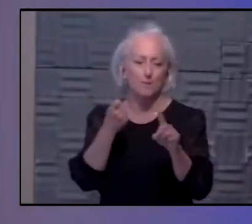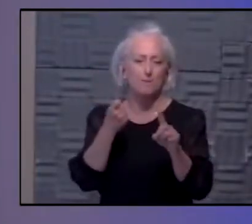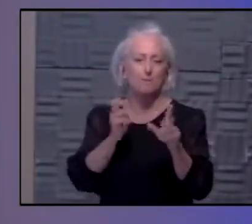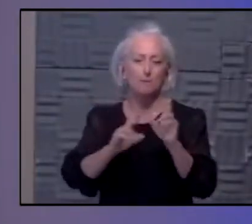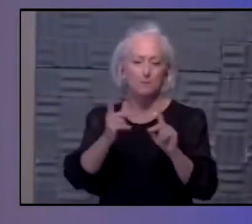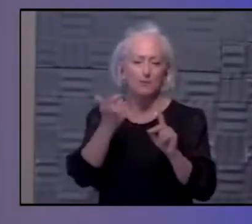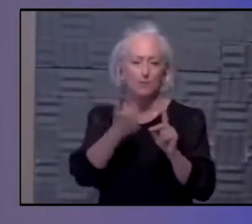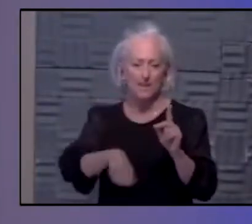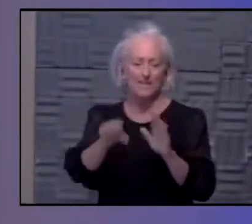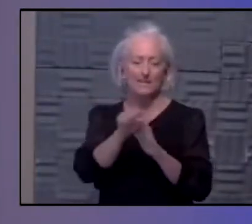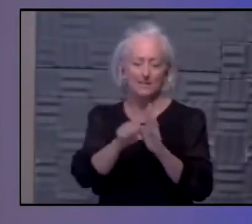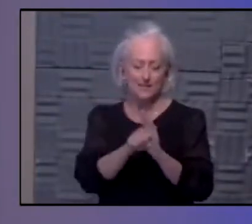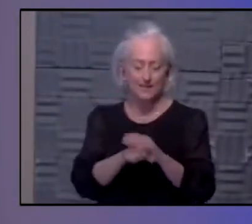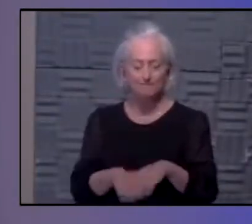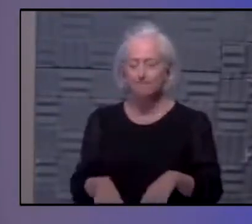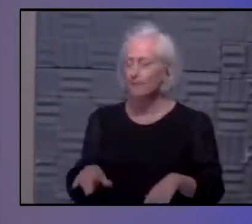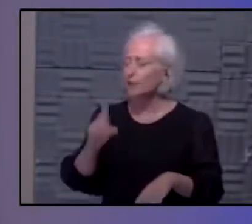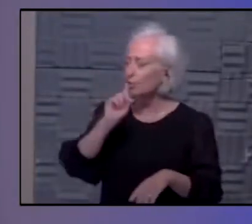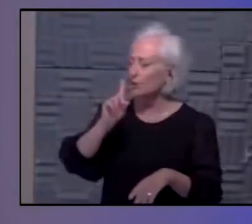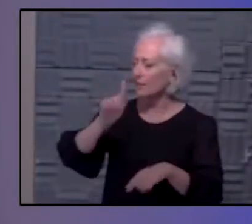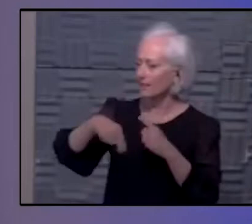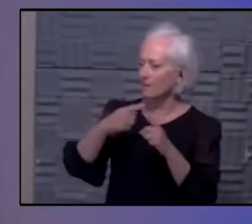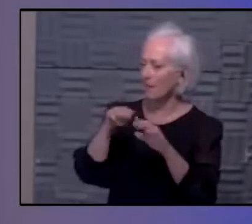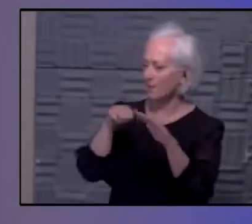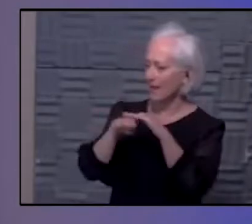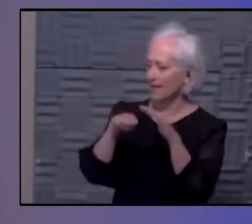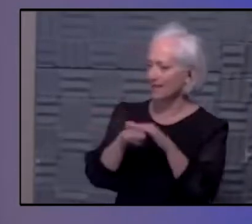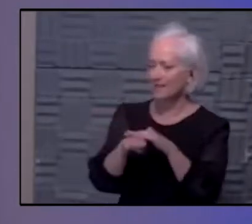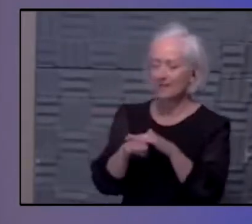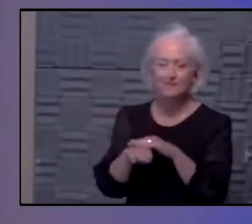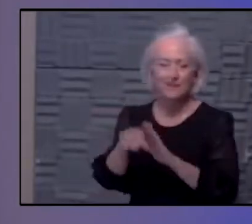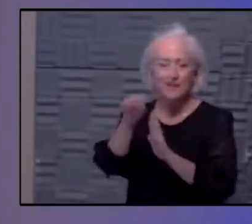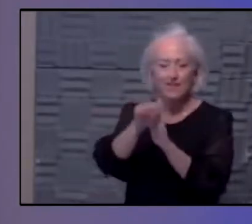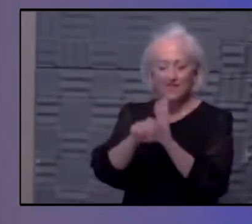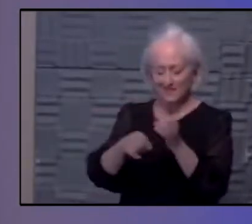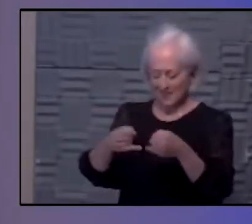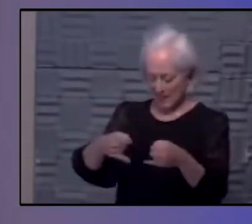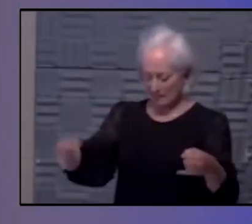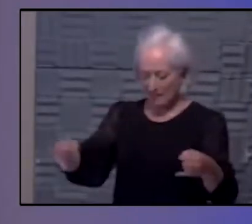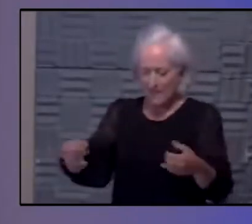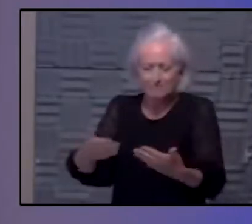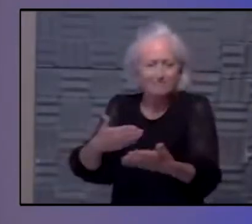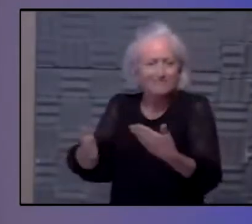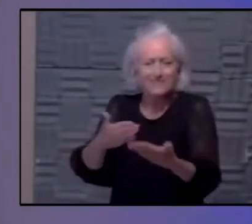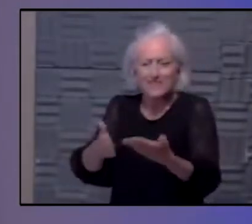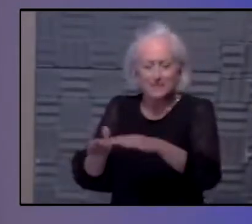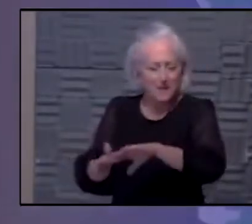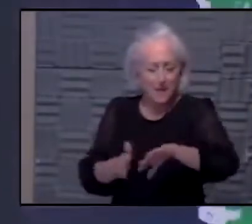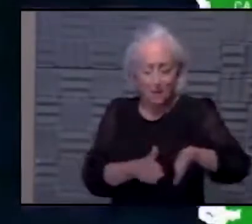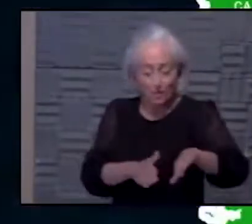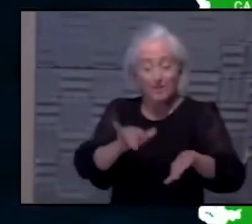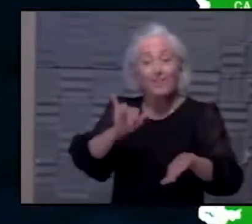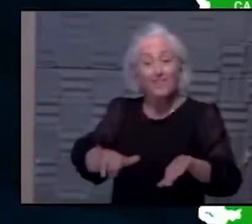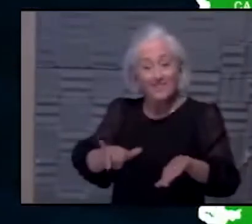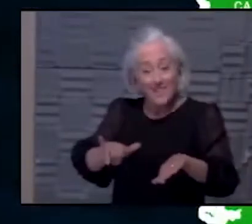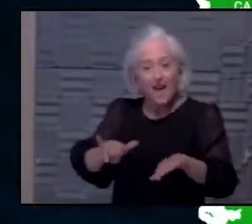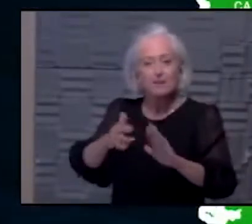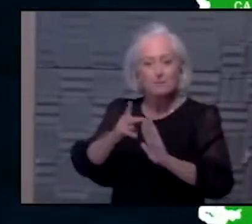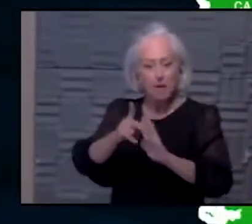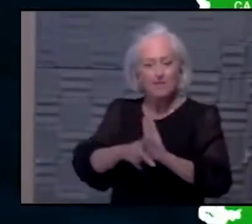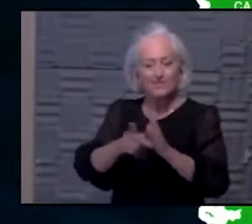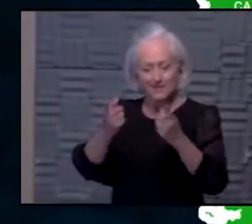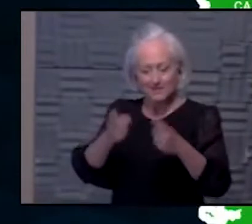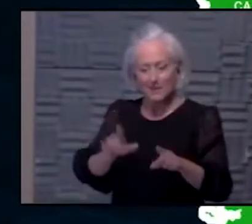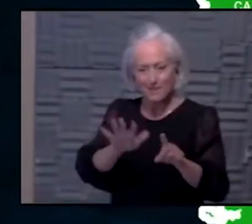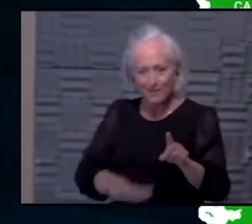know, just like now in Kansas City, the state line doesn't matter. That is happening all over the country. Again, the better prepared we are